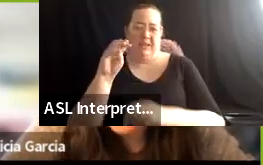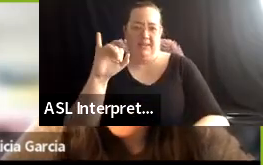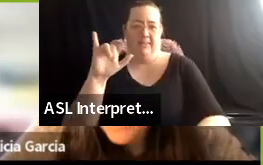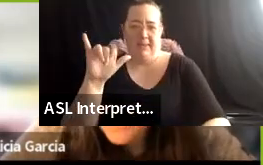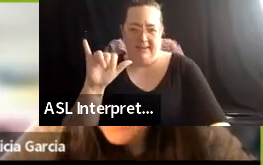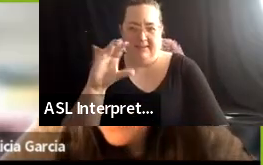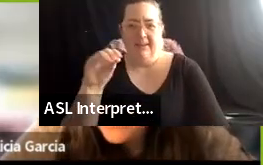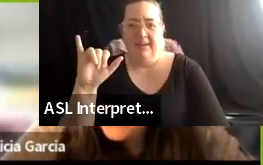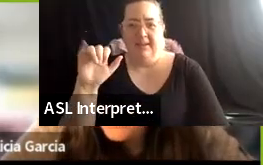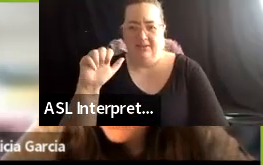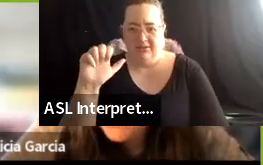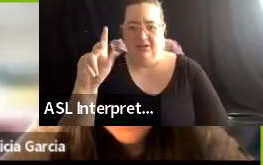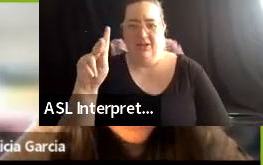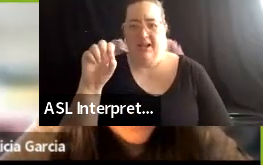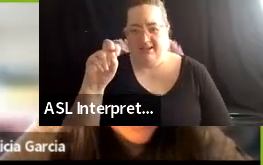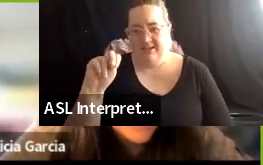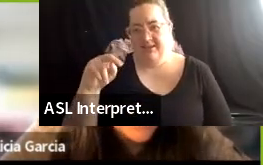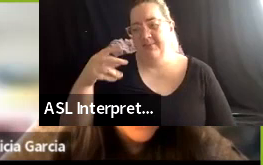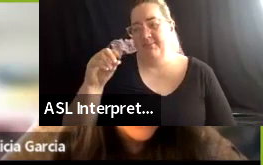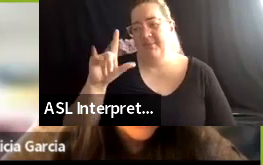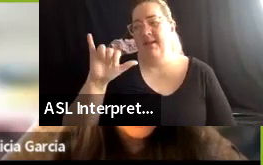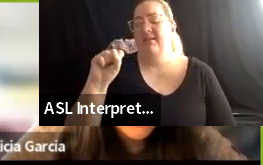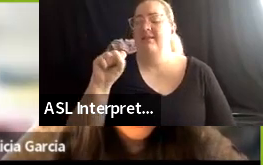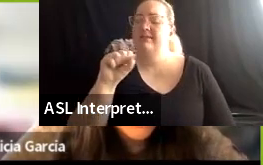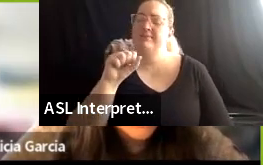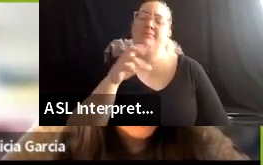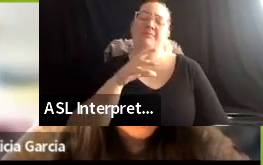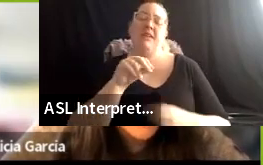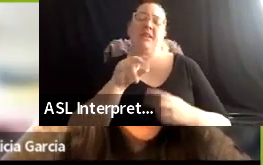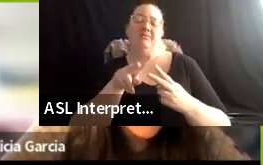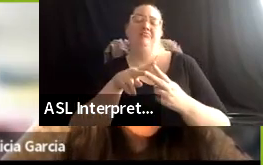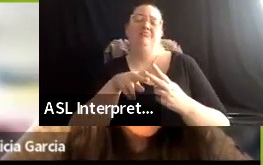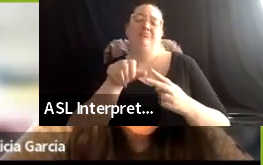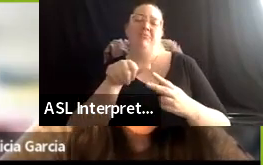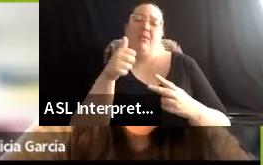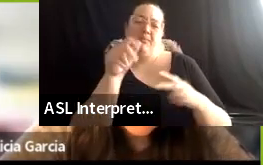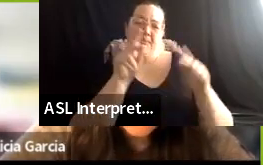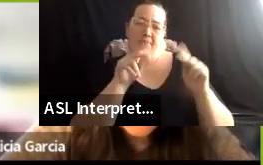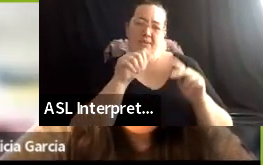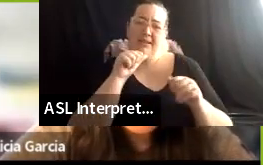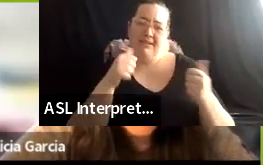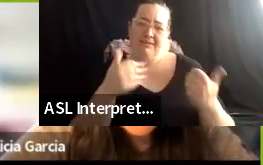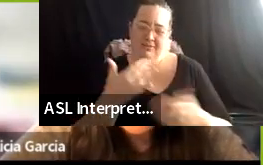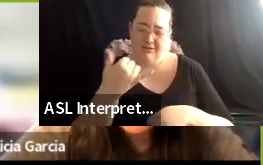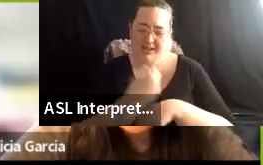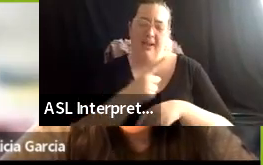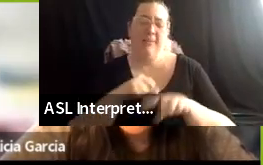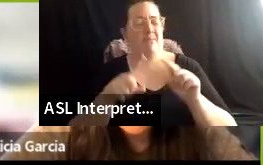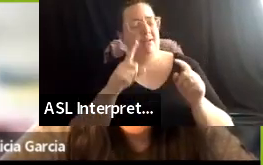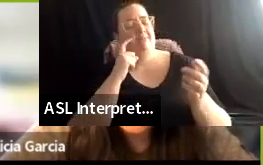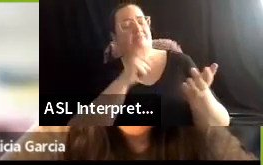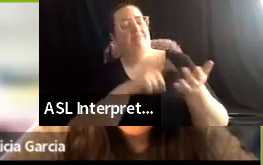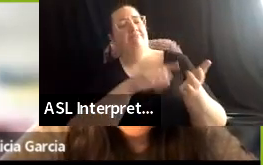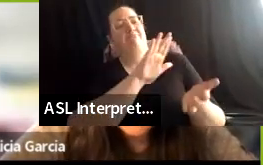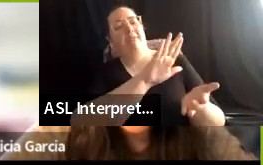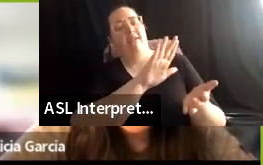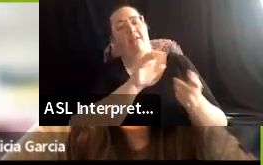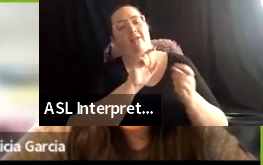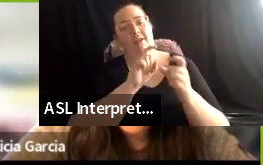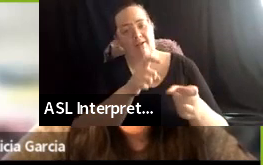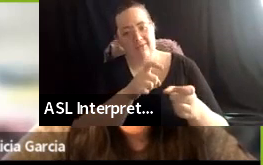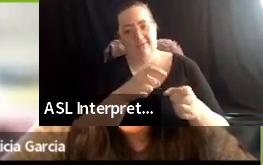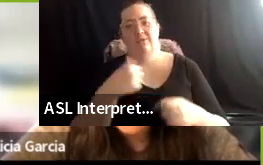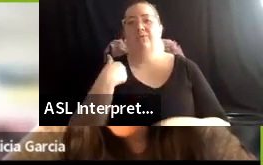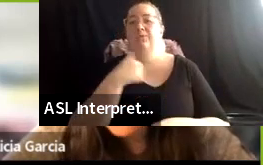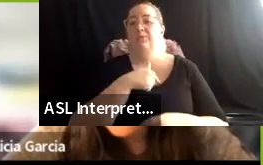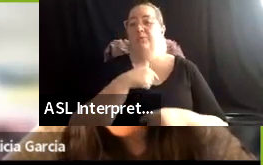who are not here today, but we just want to recognize all their contributions to this project. Um, and what we've been working on